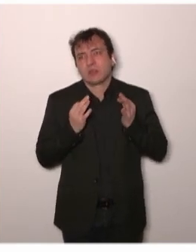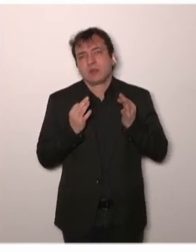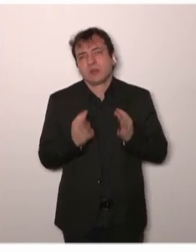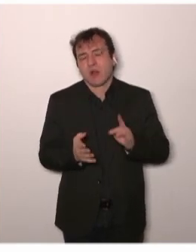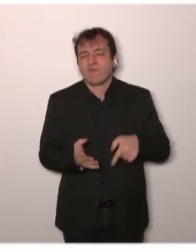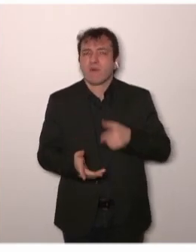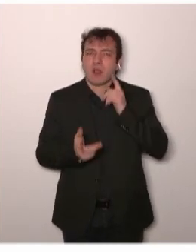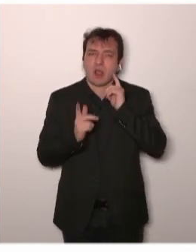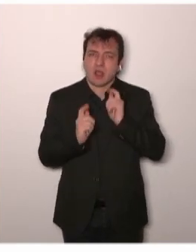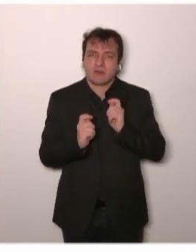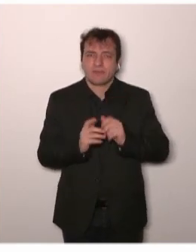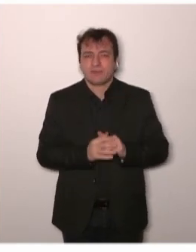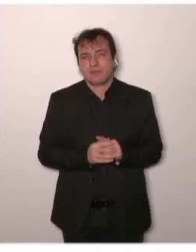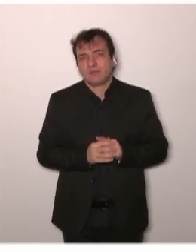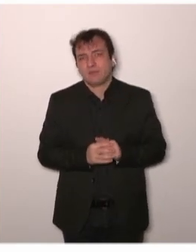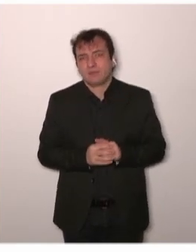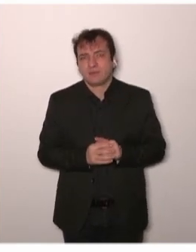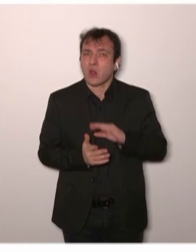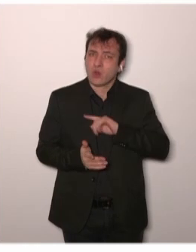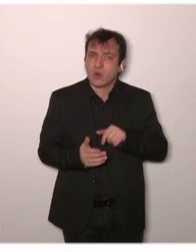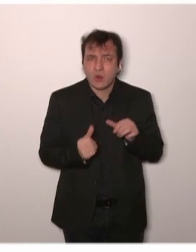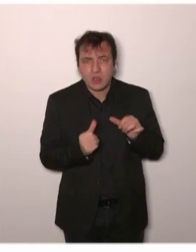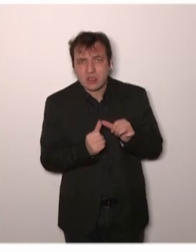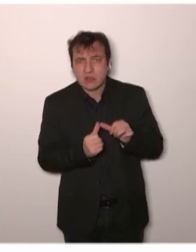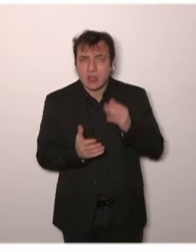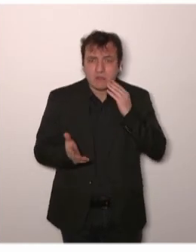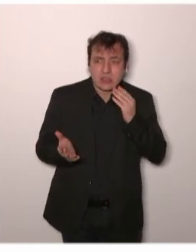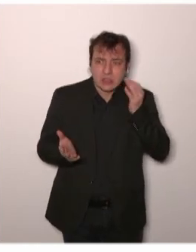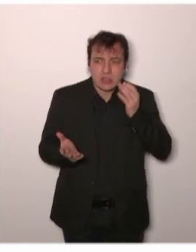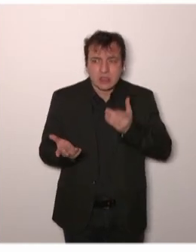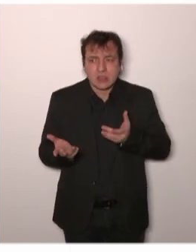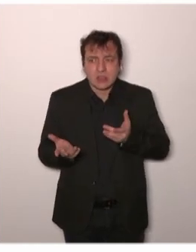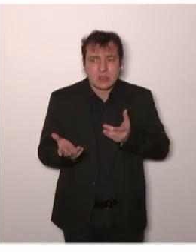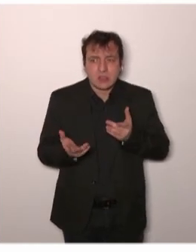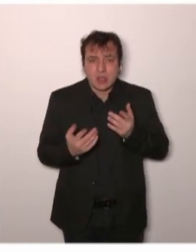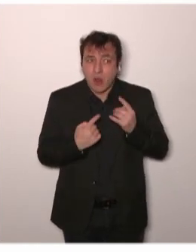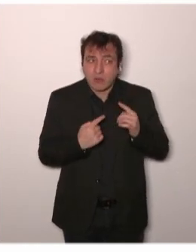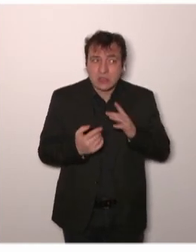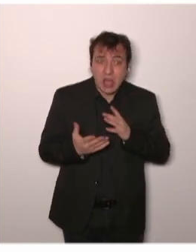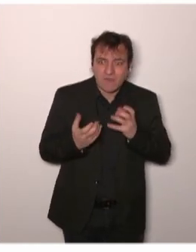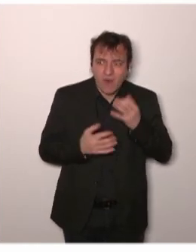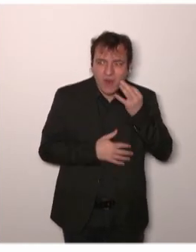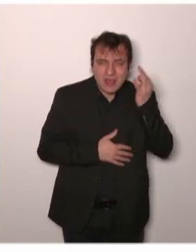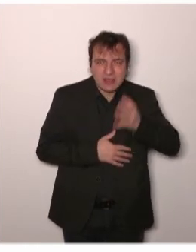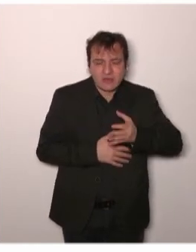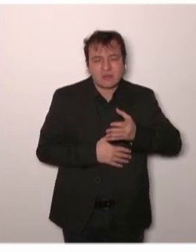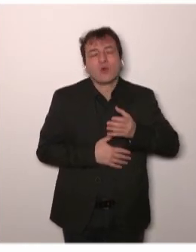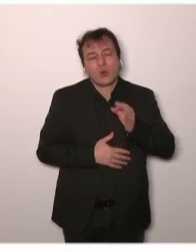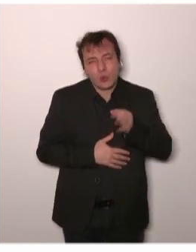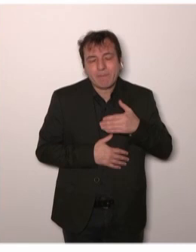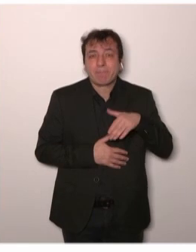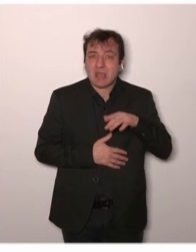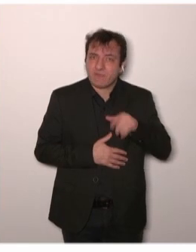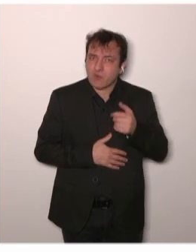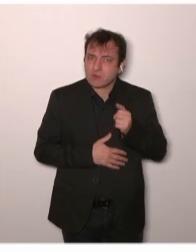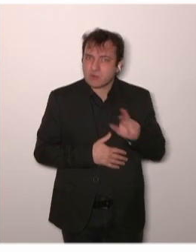what we are doing, what we are claiming, again, innovation, yes, but let's make sure that we have an appropriate agenda, so that we